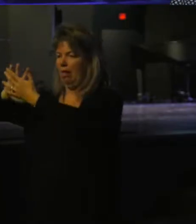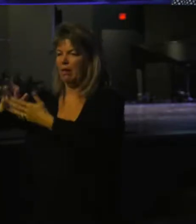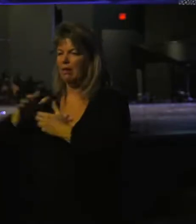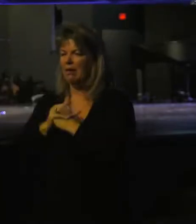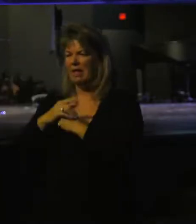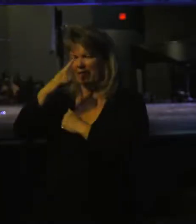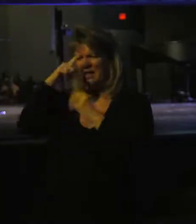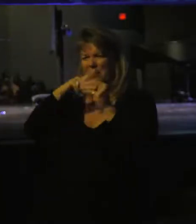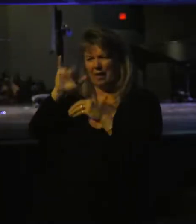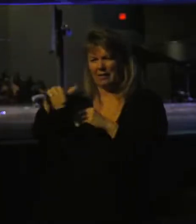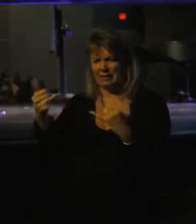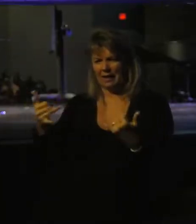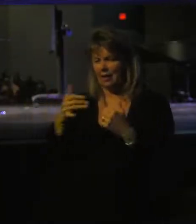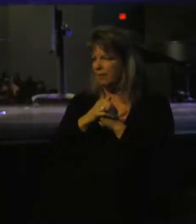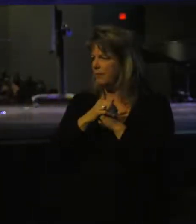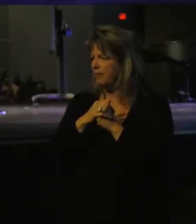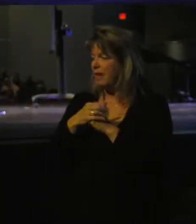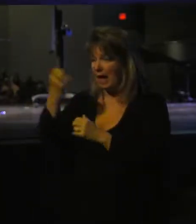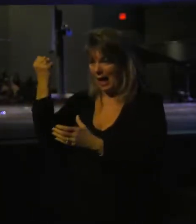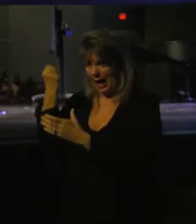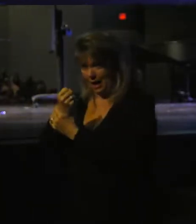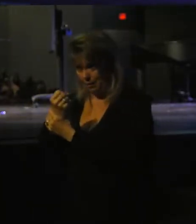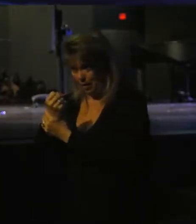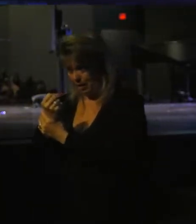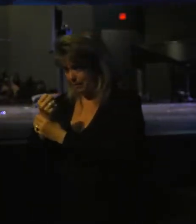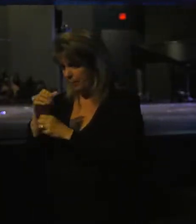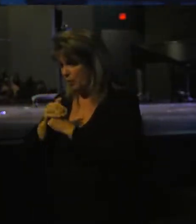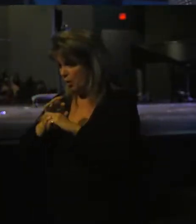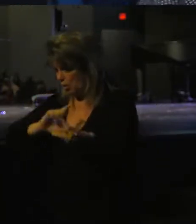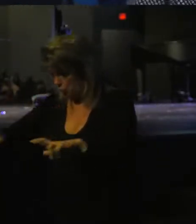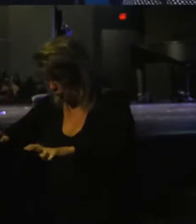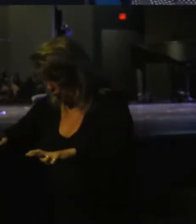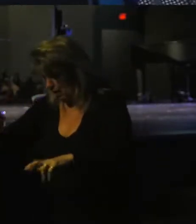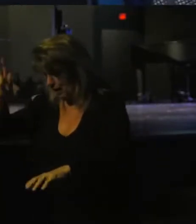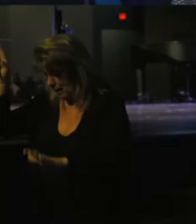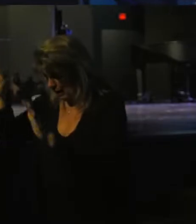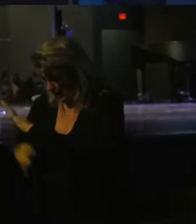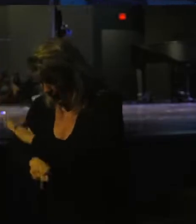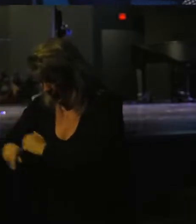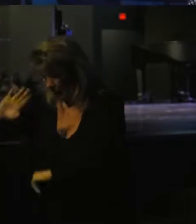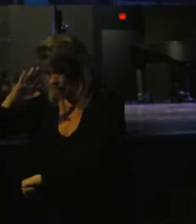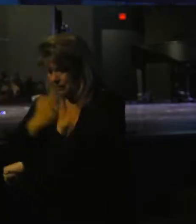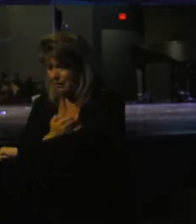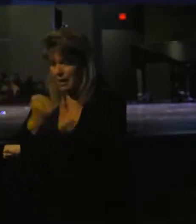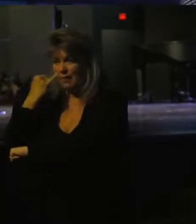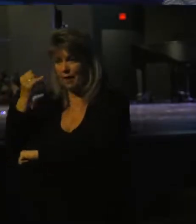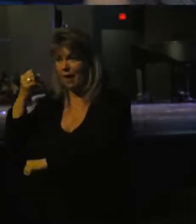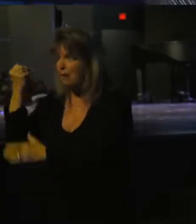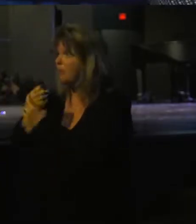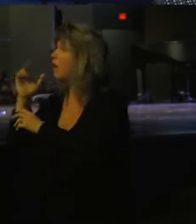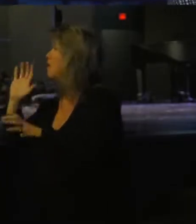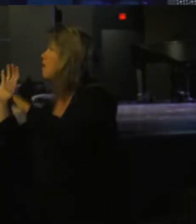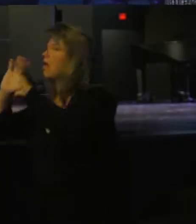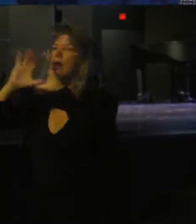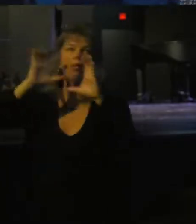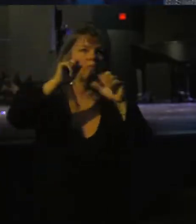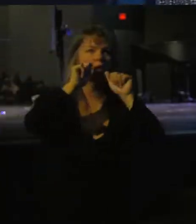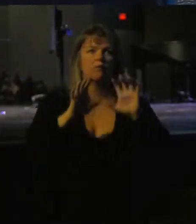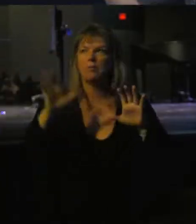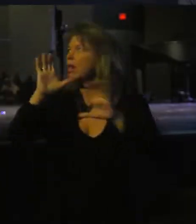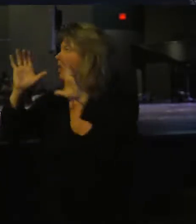Think about this now. Abraham getting ready to sacrifice his son. If I'm Abraham, I'm looking for the blessing.